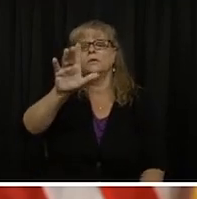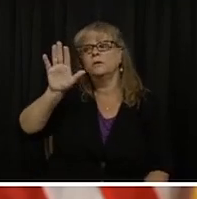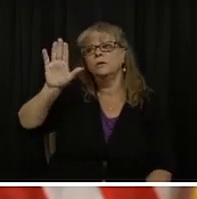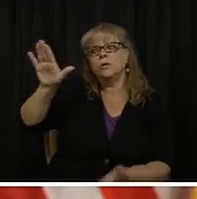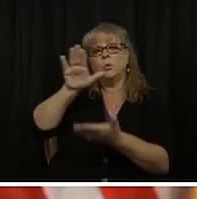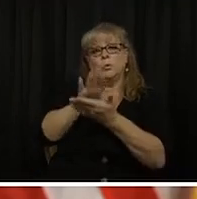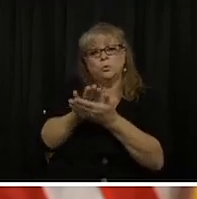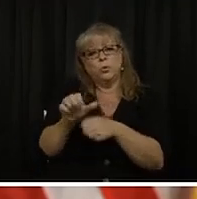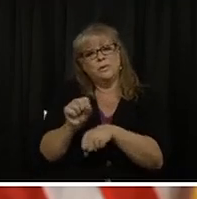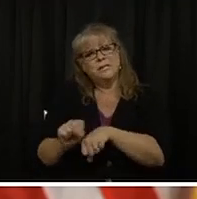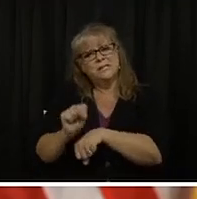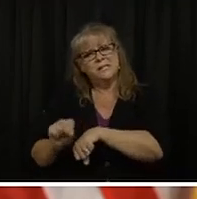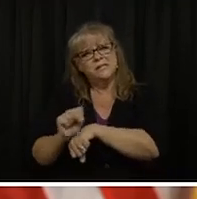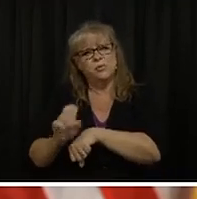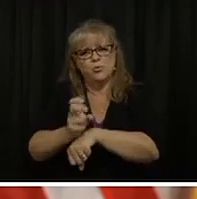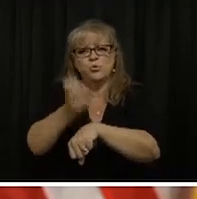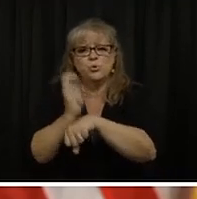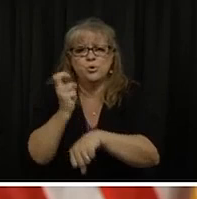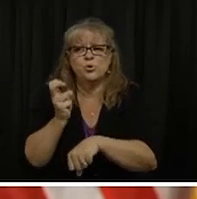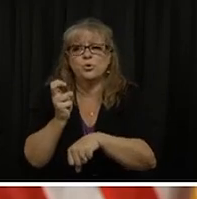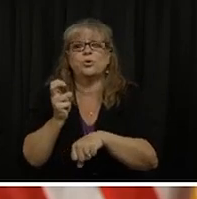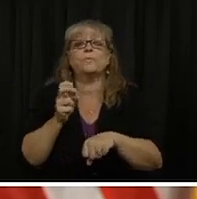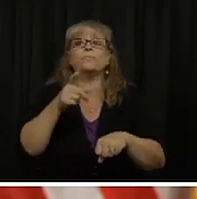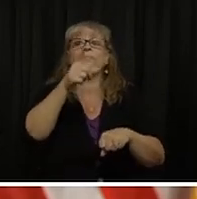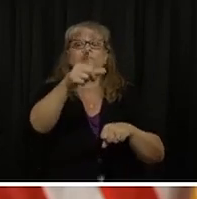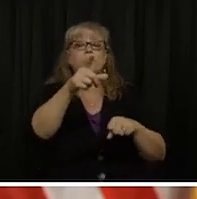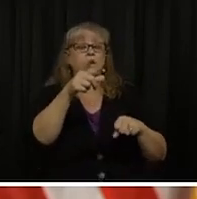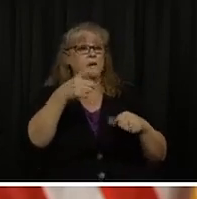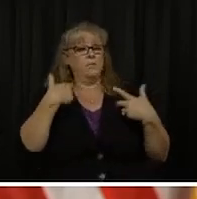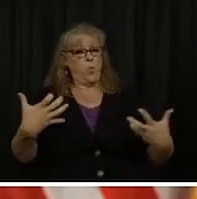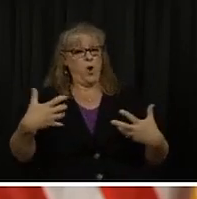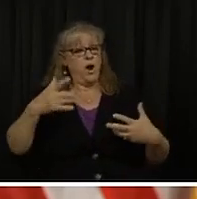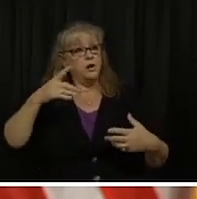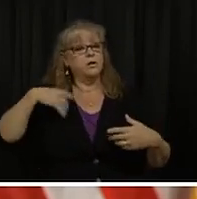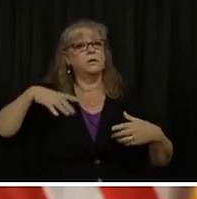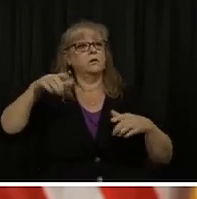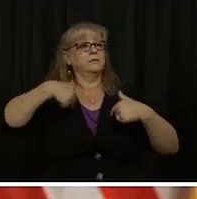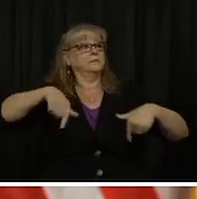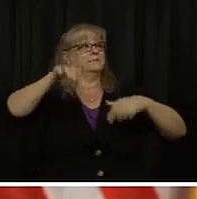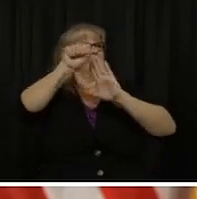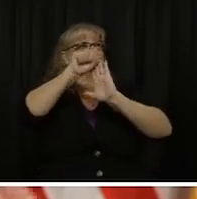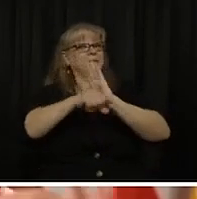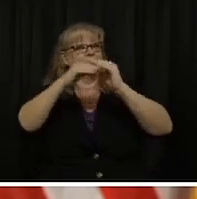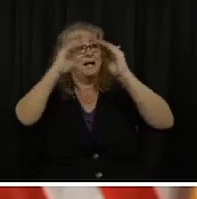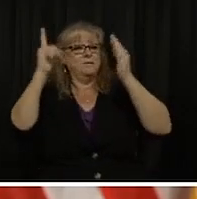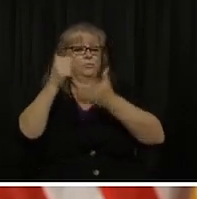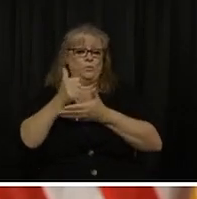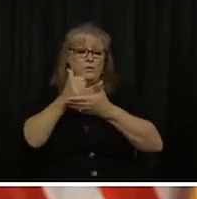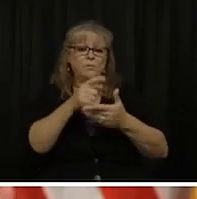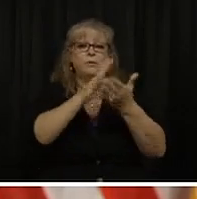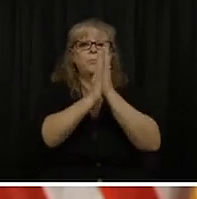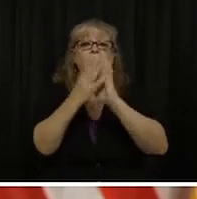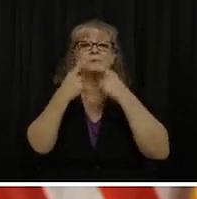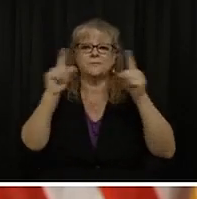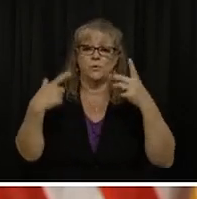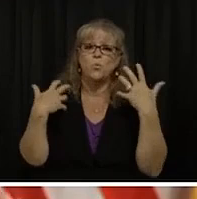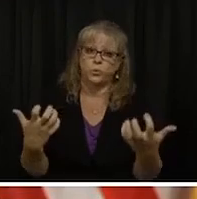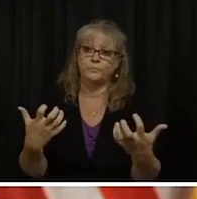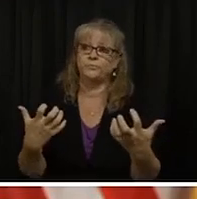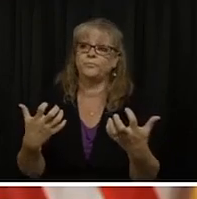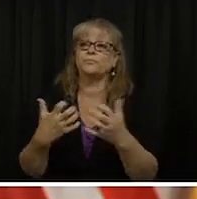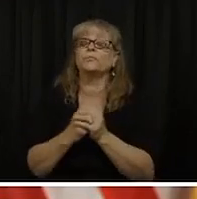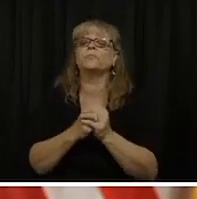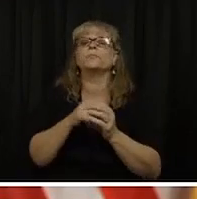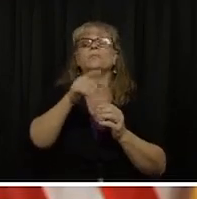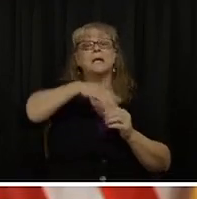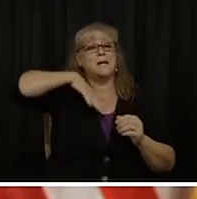wants to help them reach their goal, however they run the school year. Some are delaying, some are having classrooms, some are online,